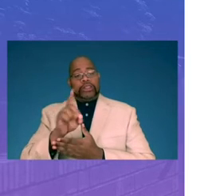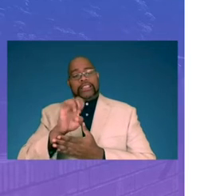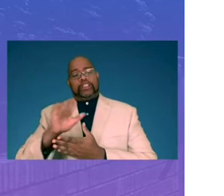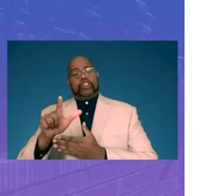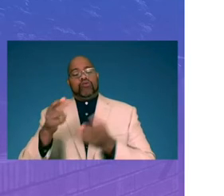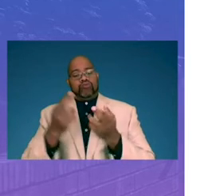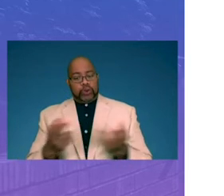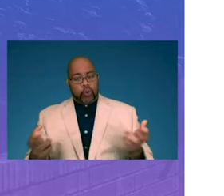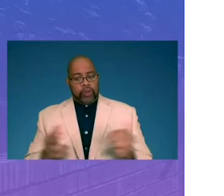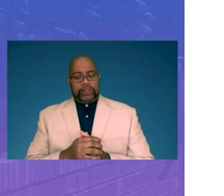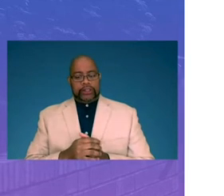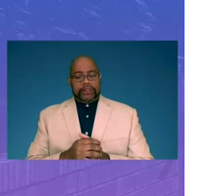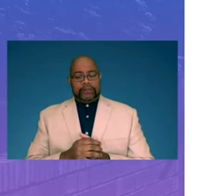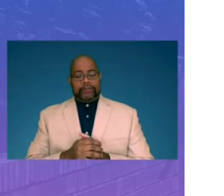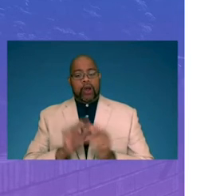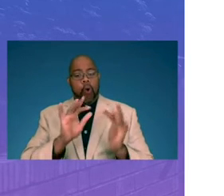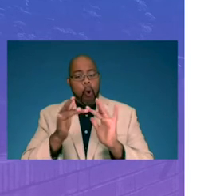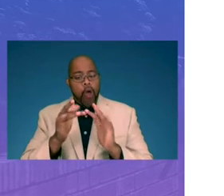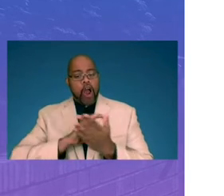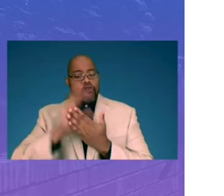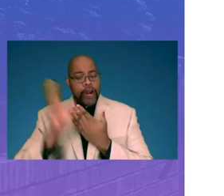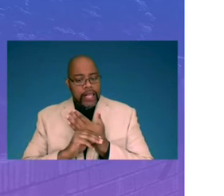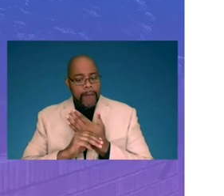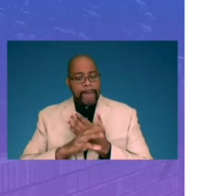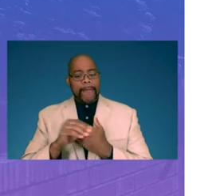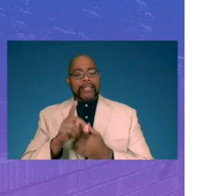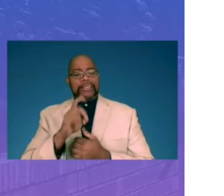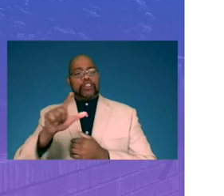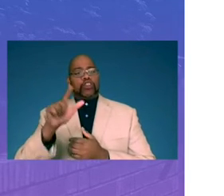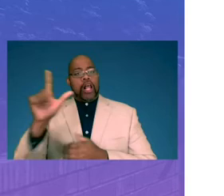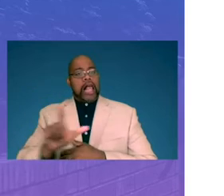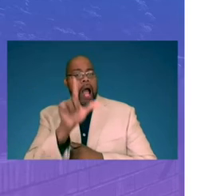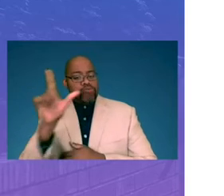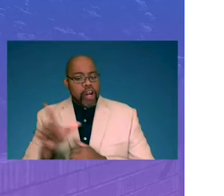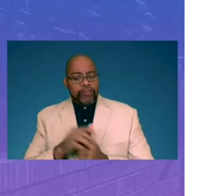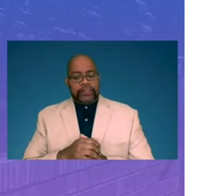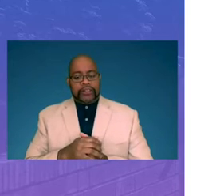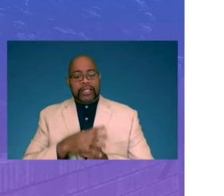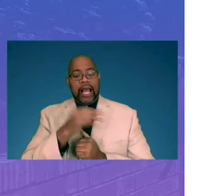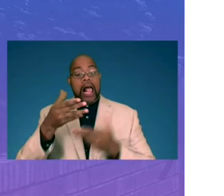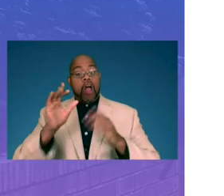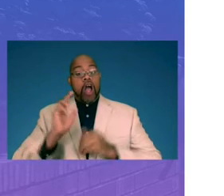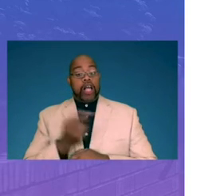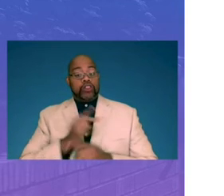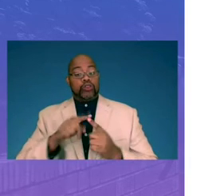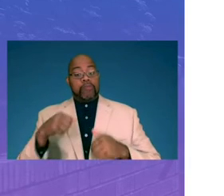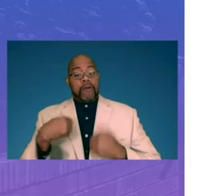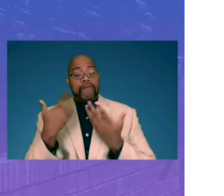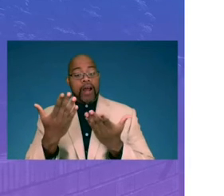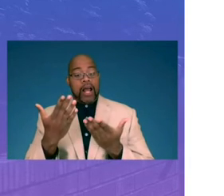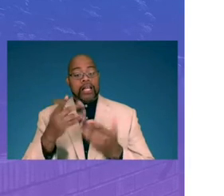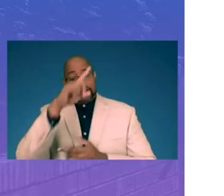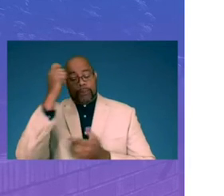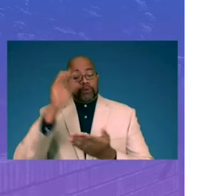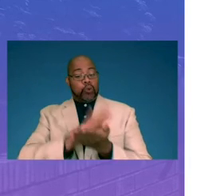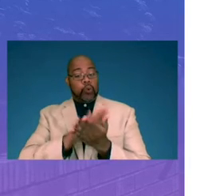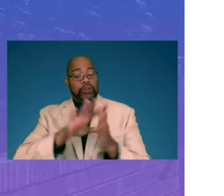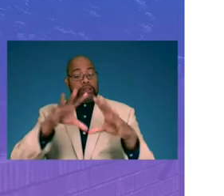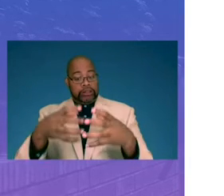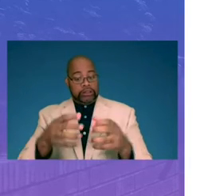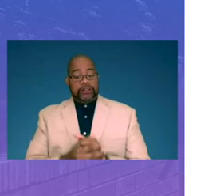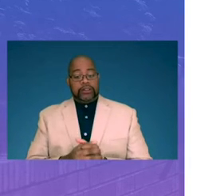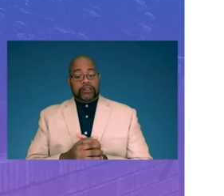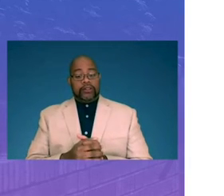resources, such as online curriculums and digital libraries, and it allows us to provide summer school sessions